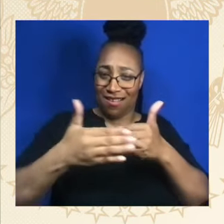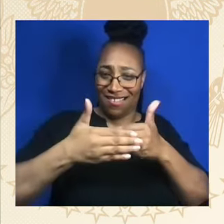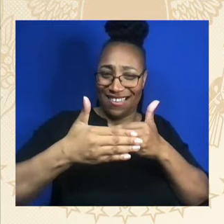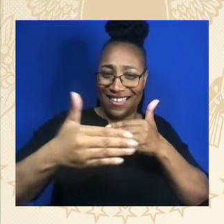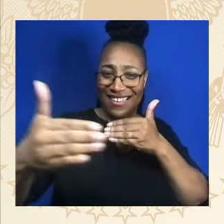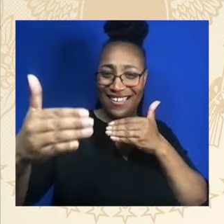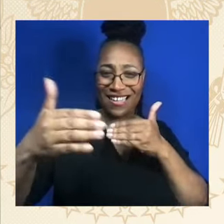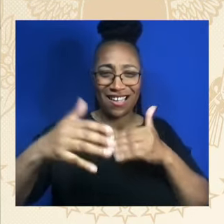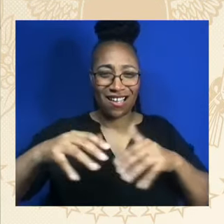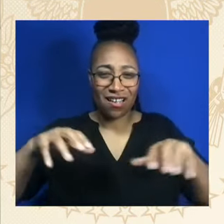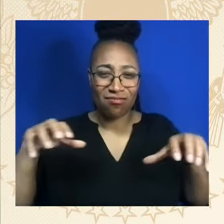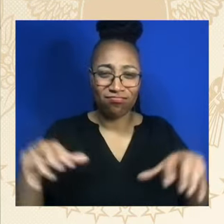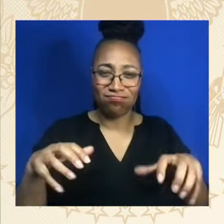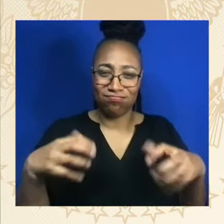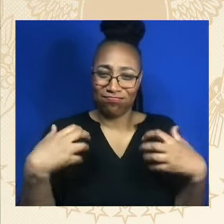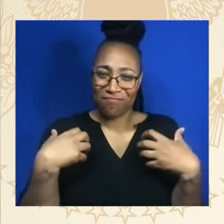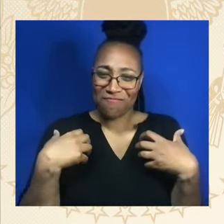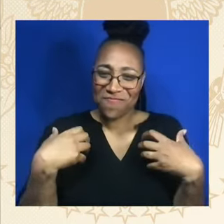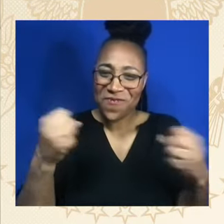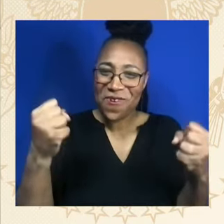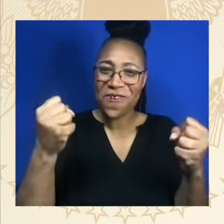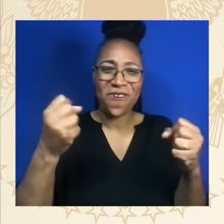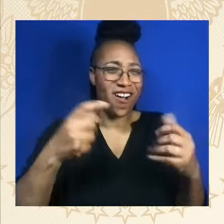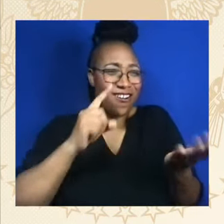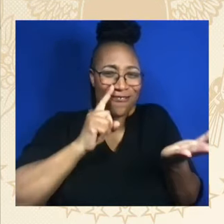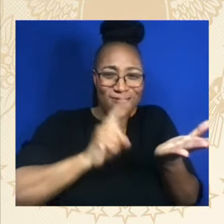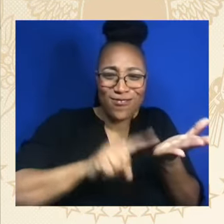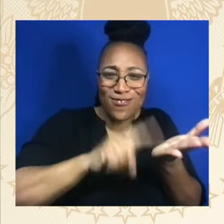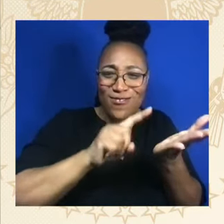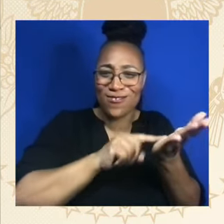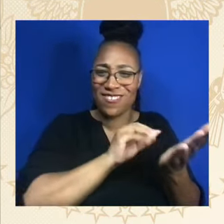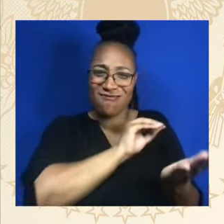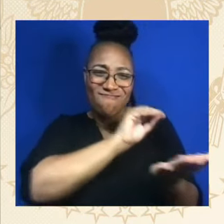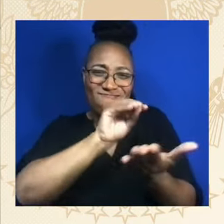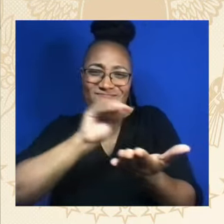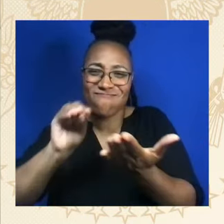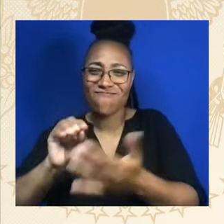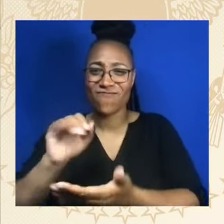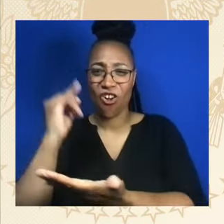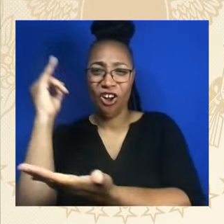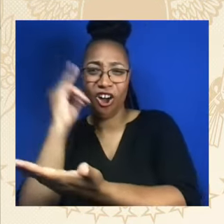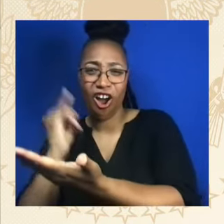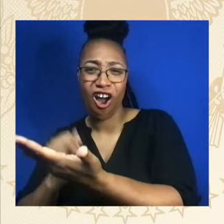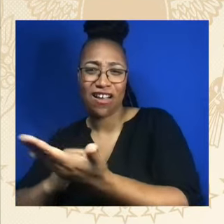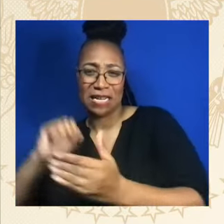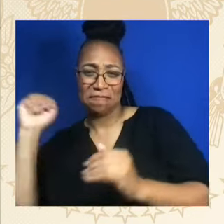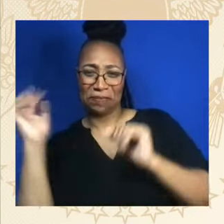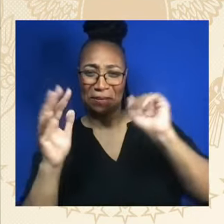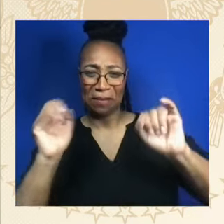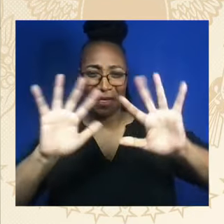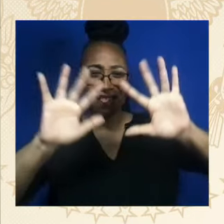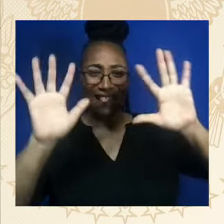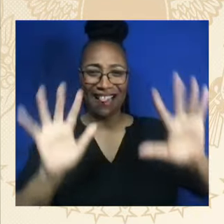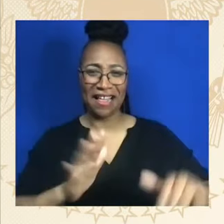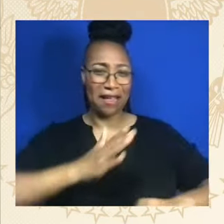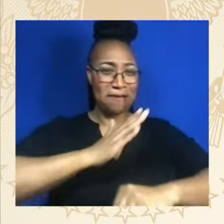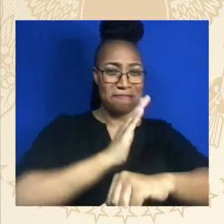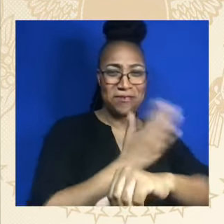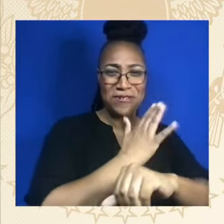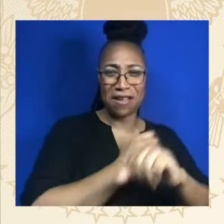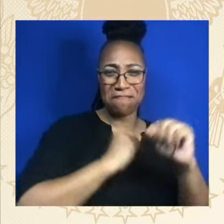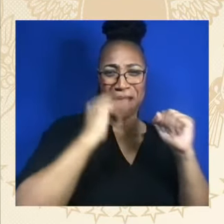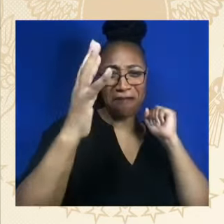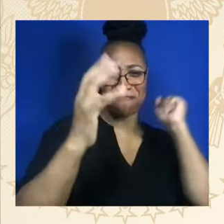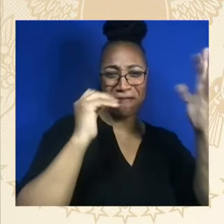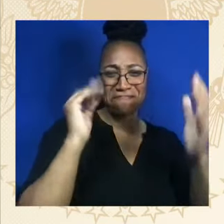arts and music and a myriad of other disciplines, advanced freedom, liberty,